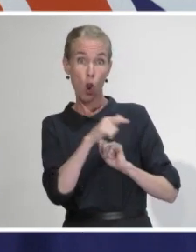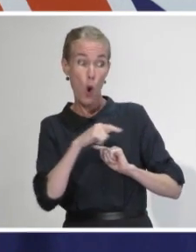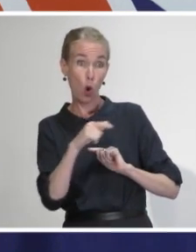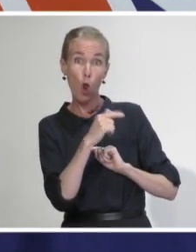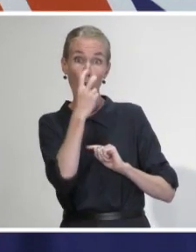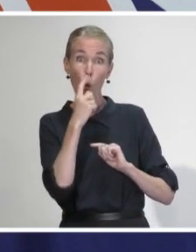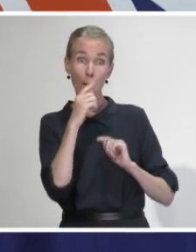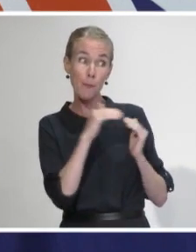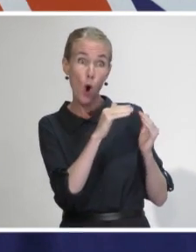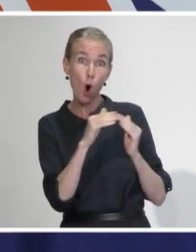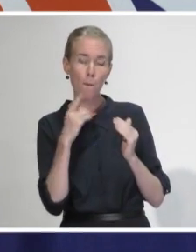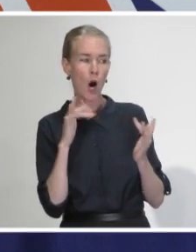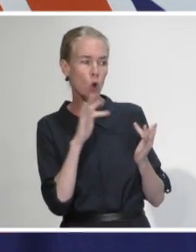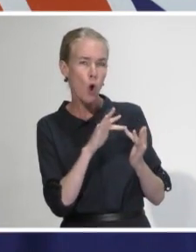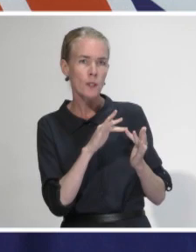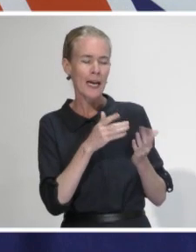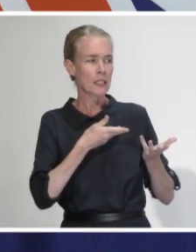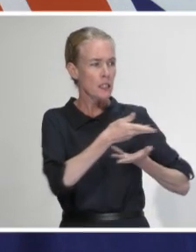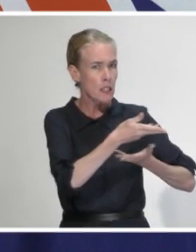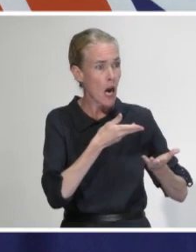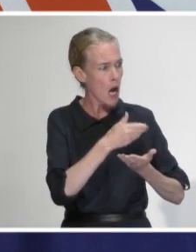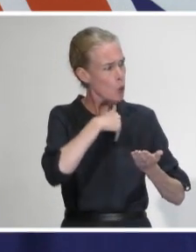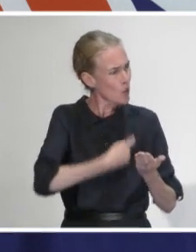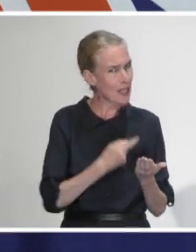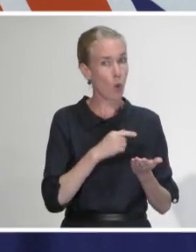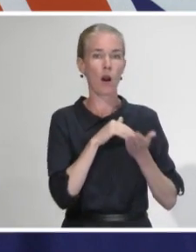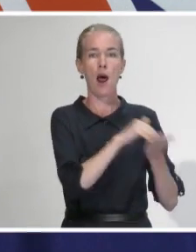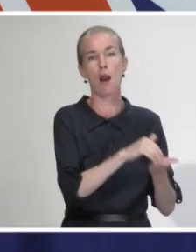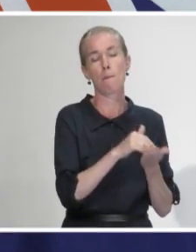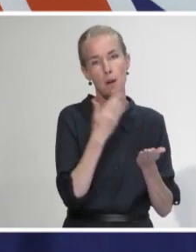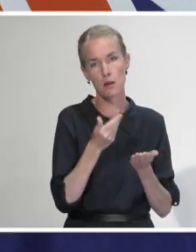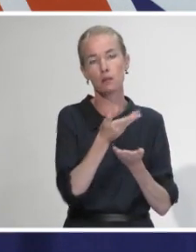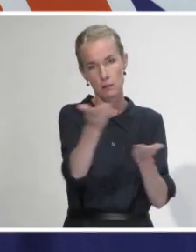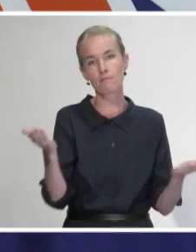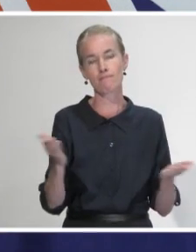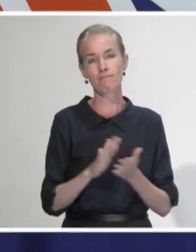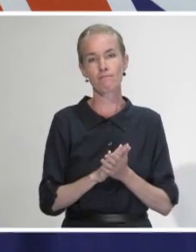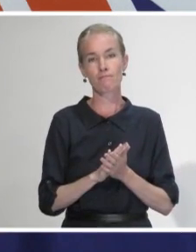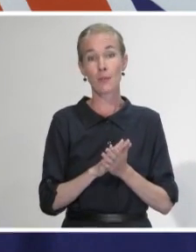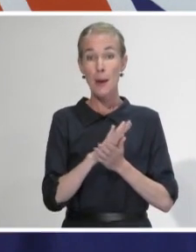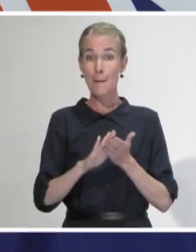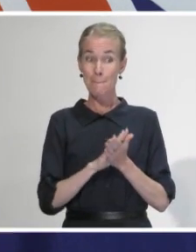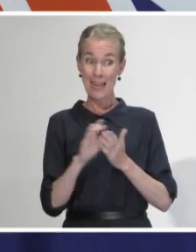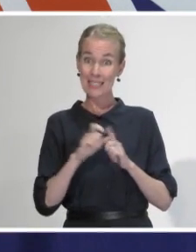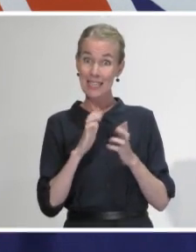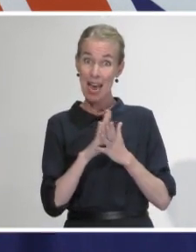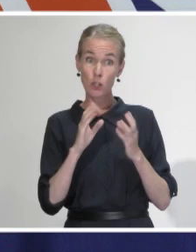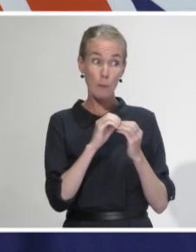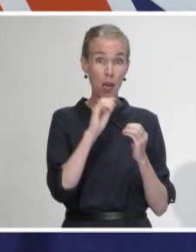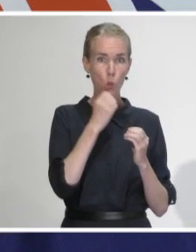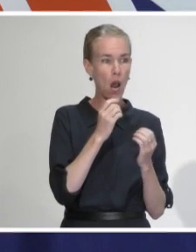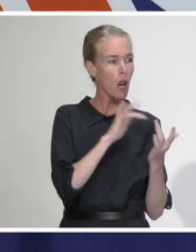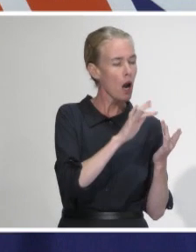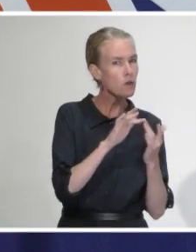their area, and to provide support and assistance as necessary. So the DHBs will look at each facility's